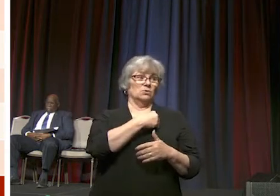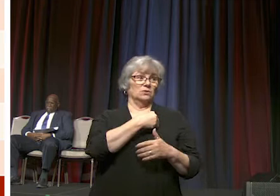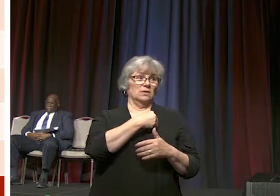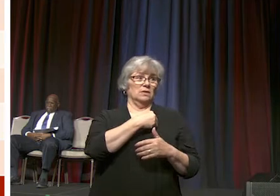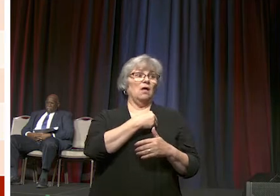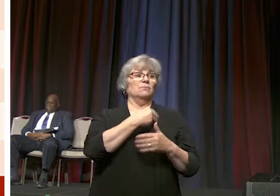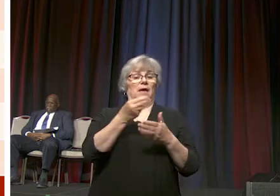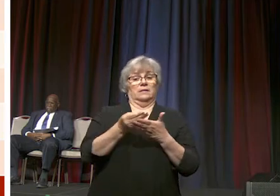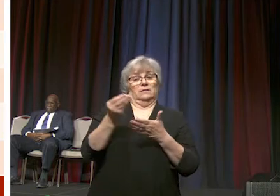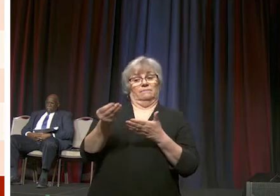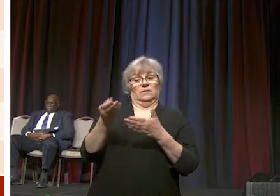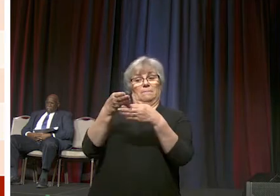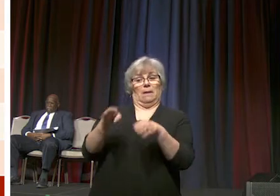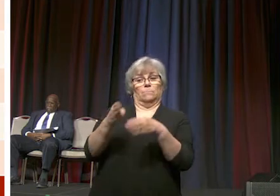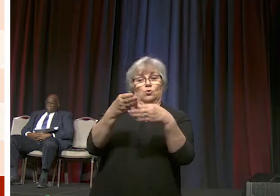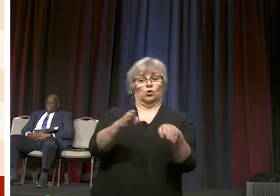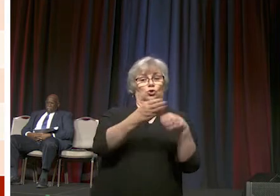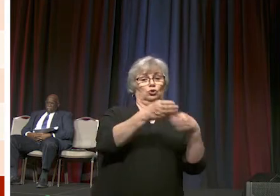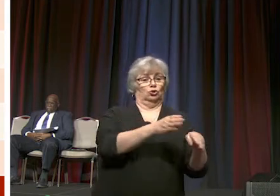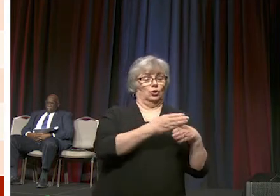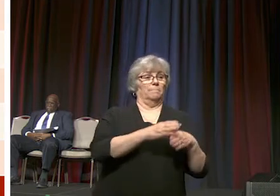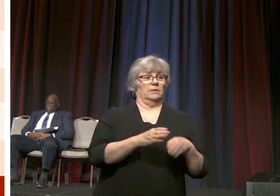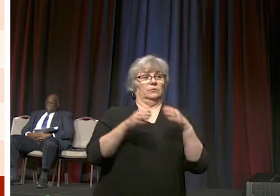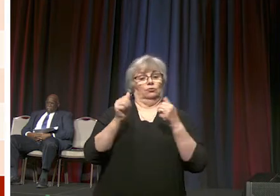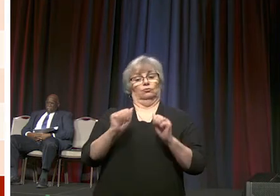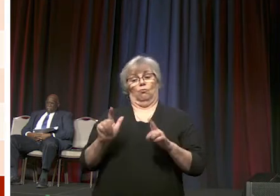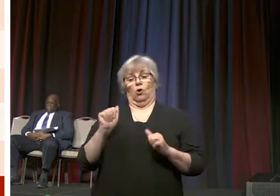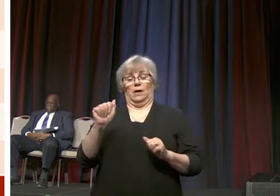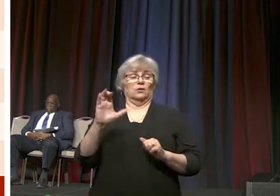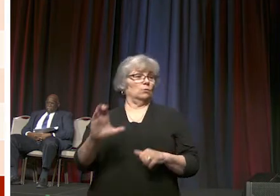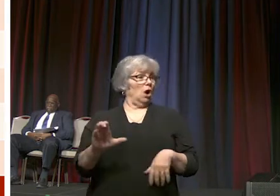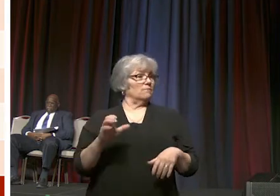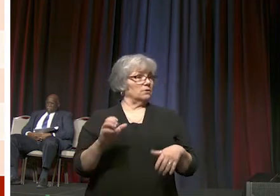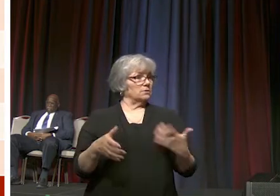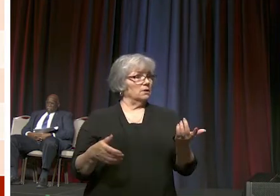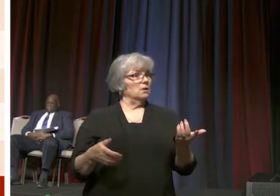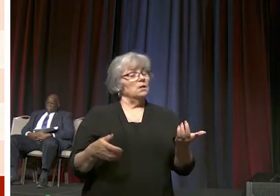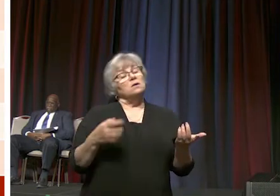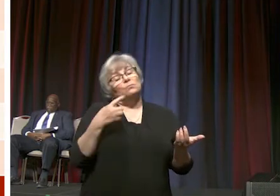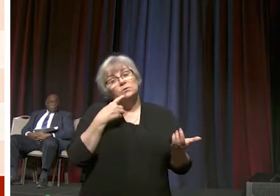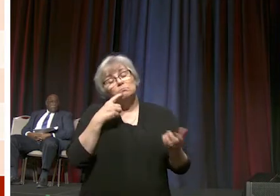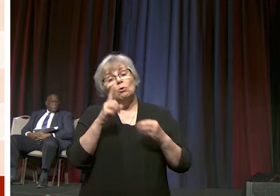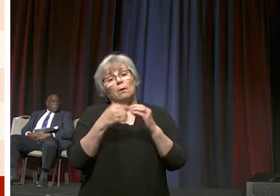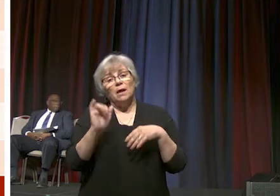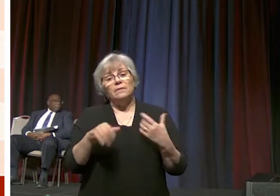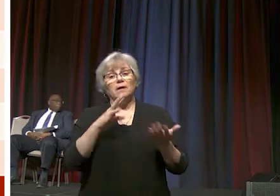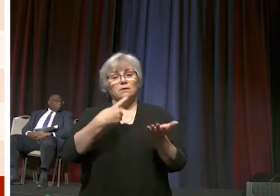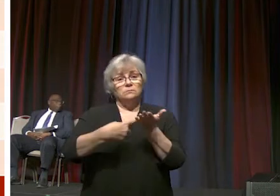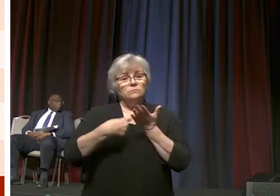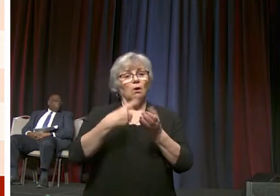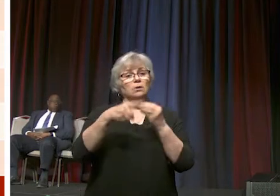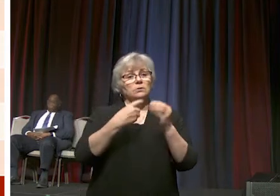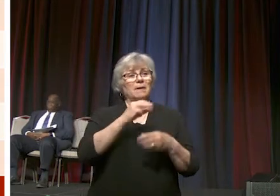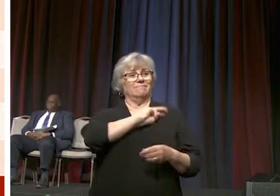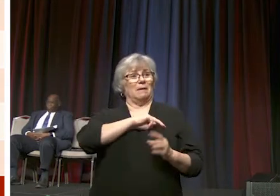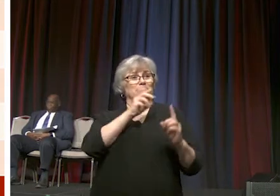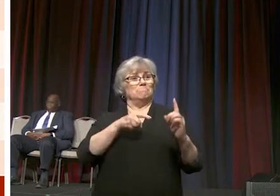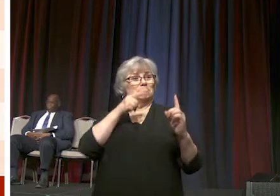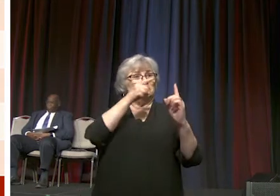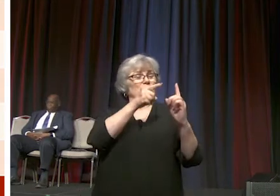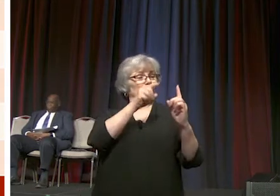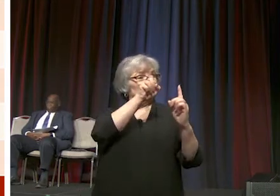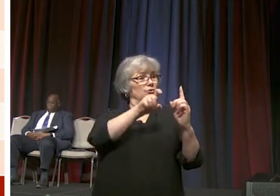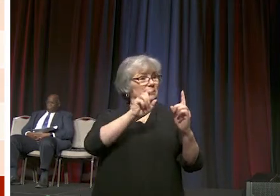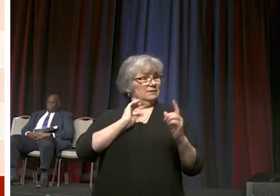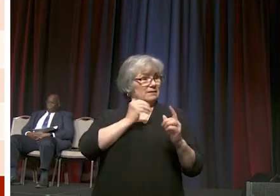to all jurisdictional and annual conferences as we spoke about that and talked about the missional needs of the